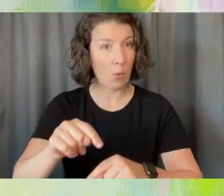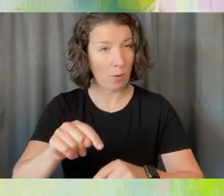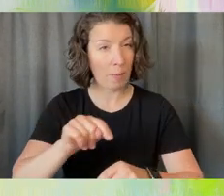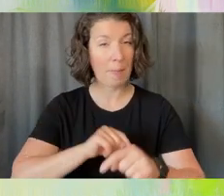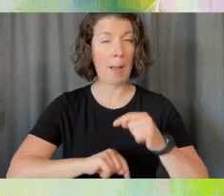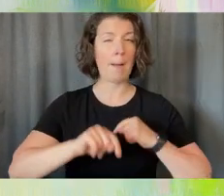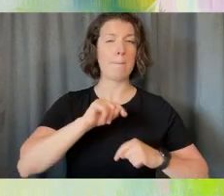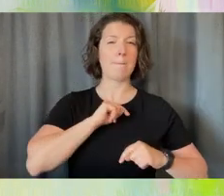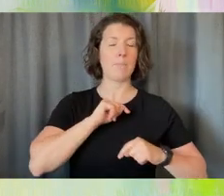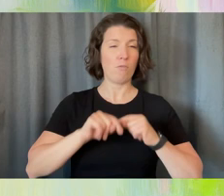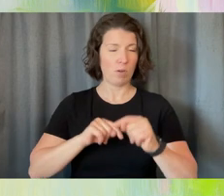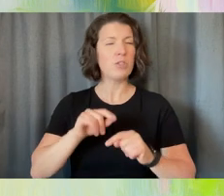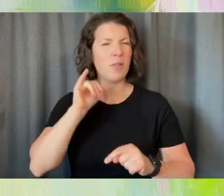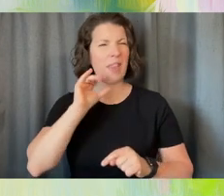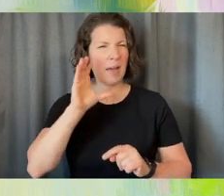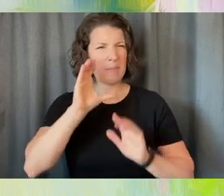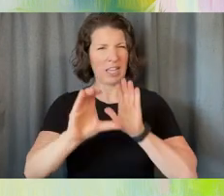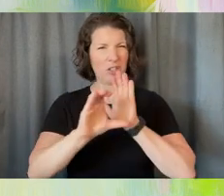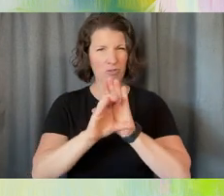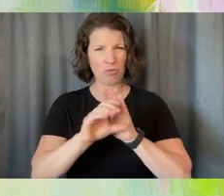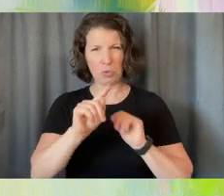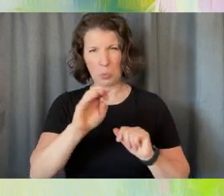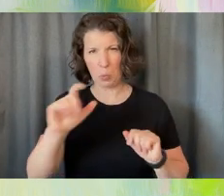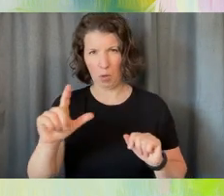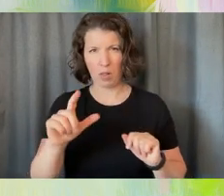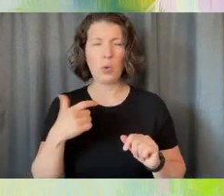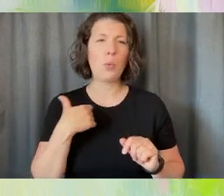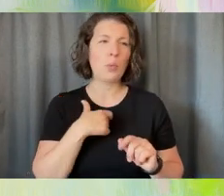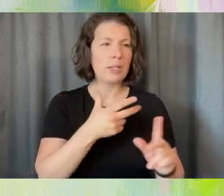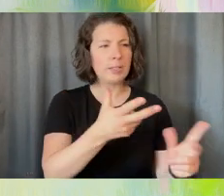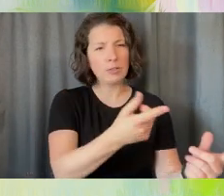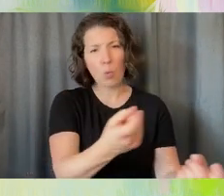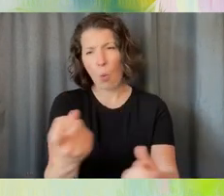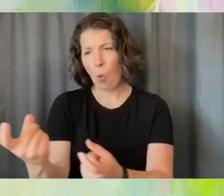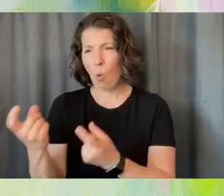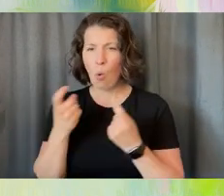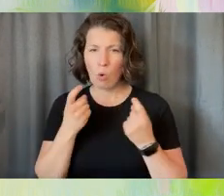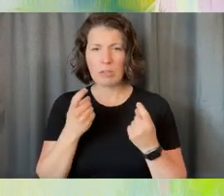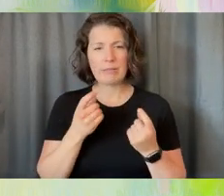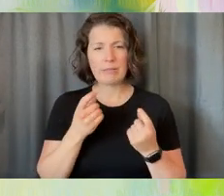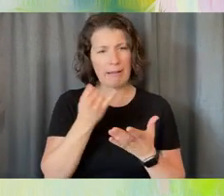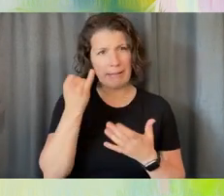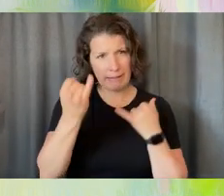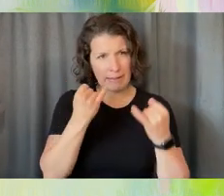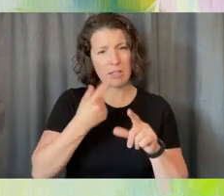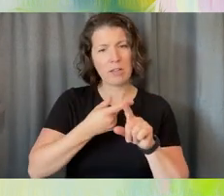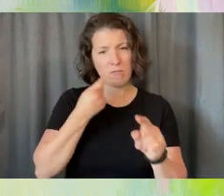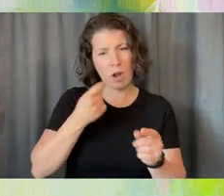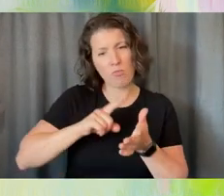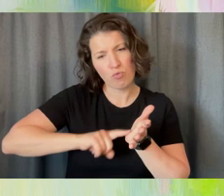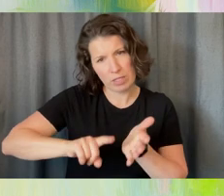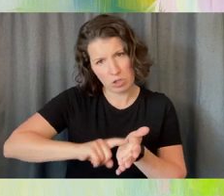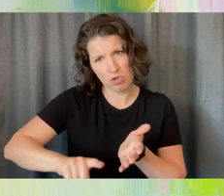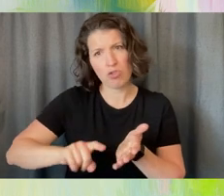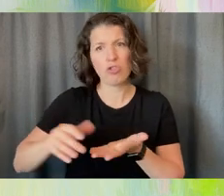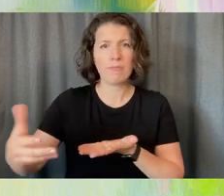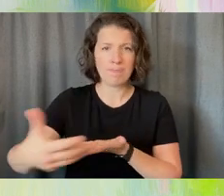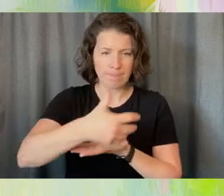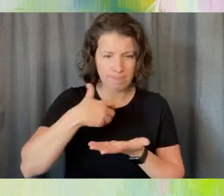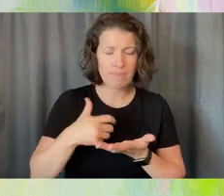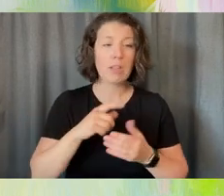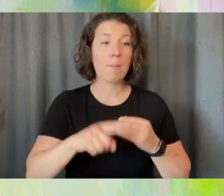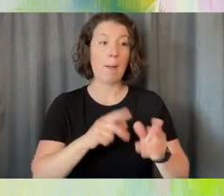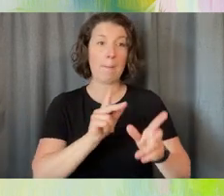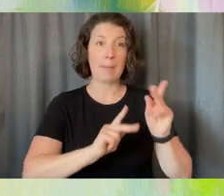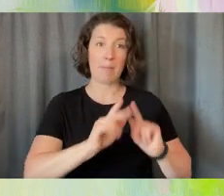picture tool, we sourced ideas from some research that a team had done about people's experience of care,